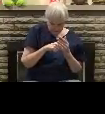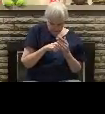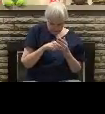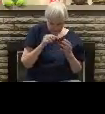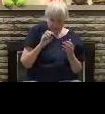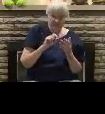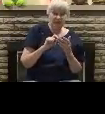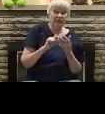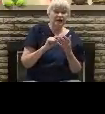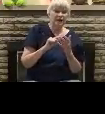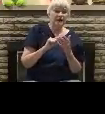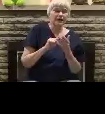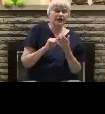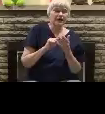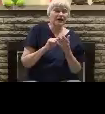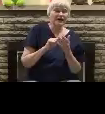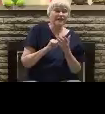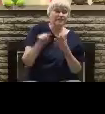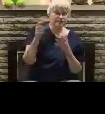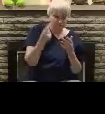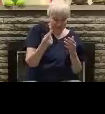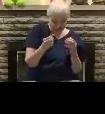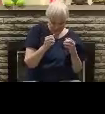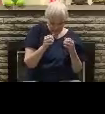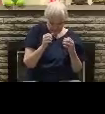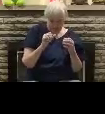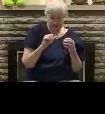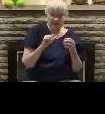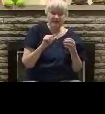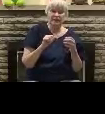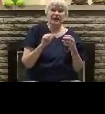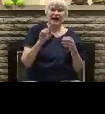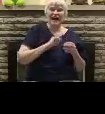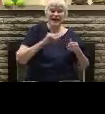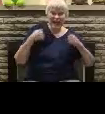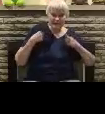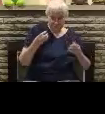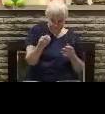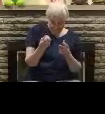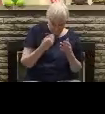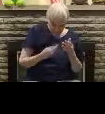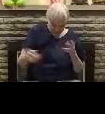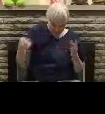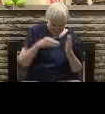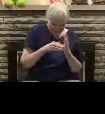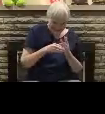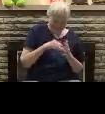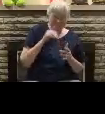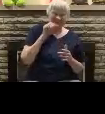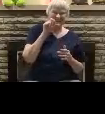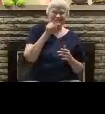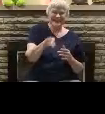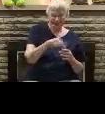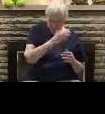I'm going to read verse... No, everybody read verse 20 with me. Notwithstanding, I have a few things against